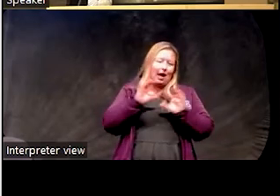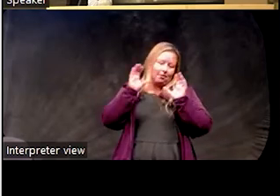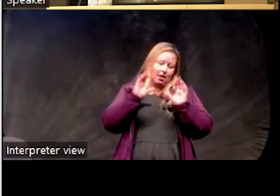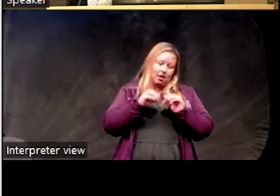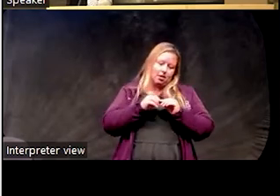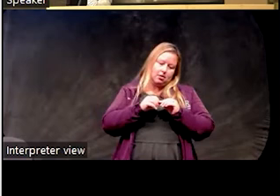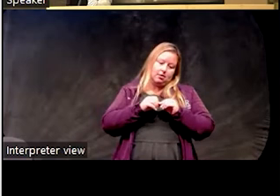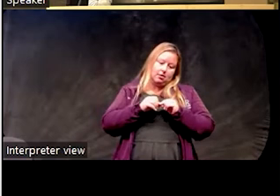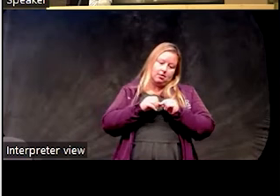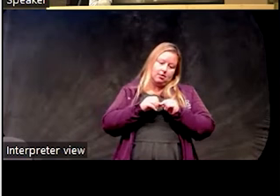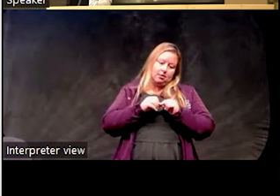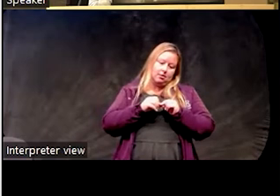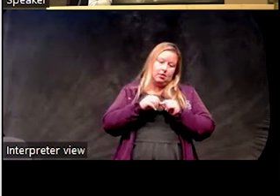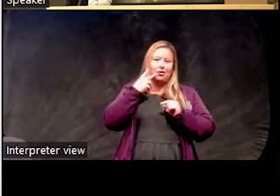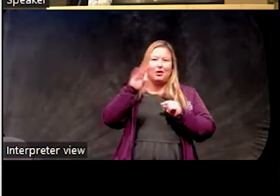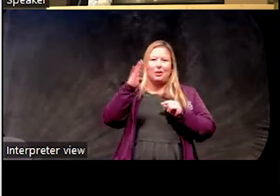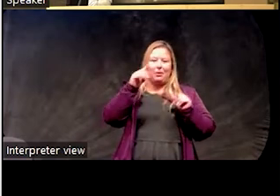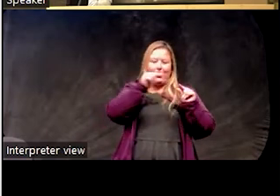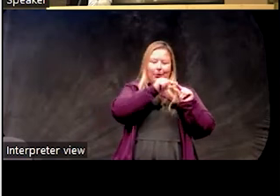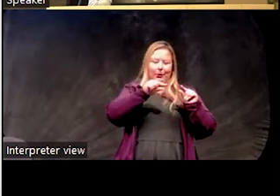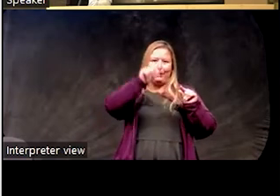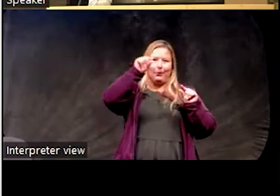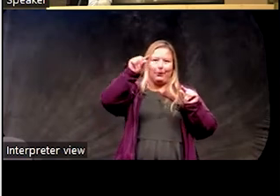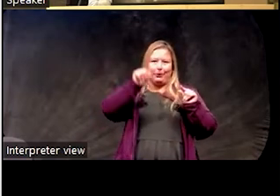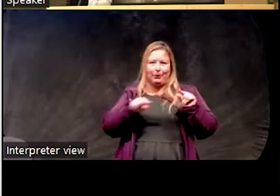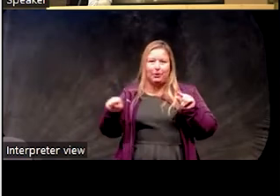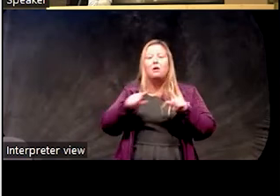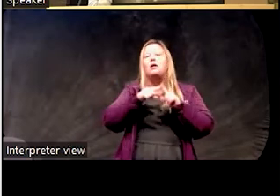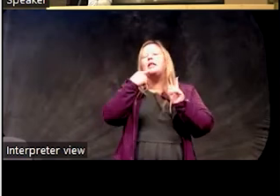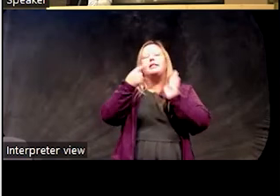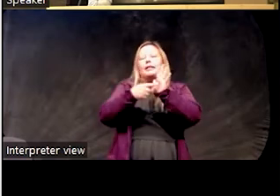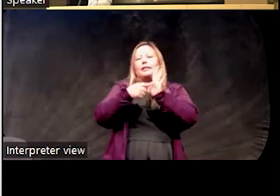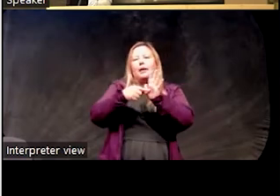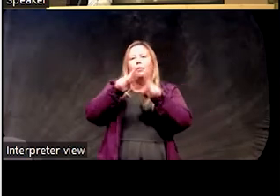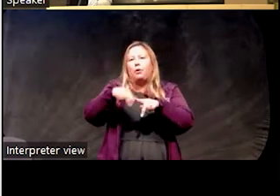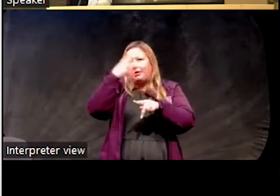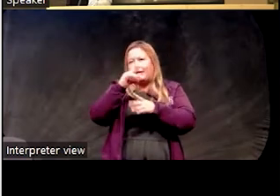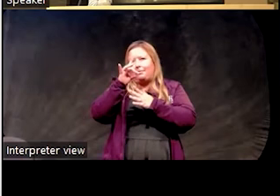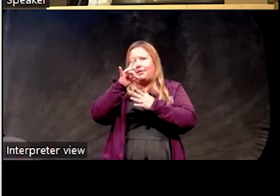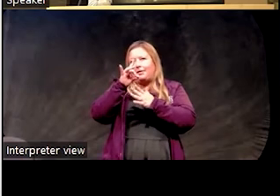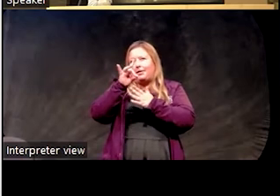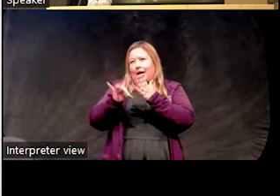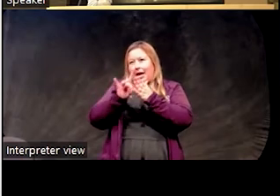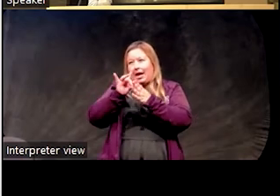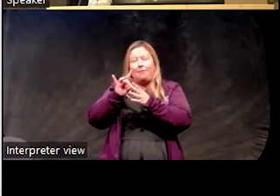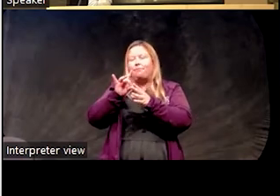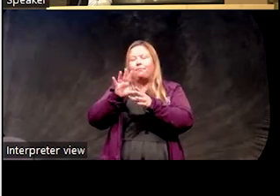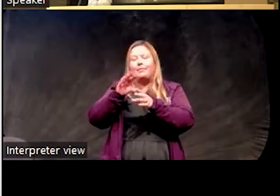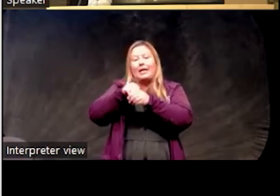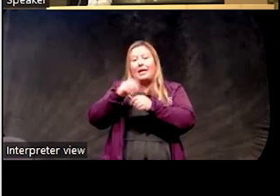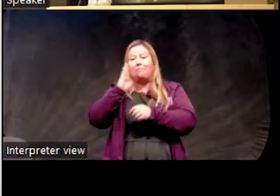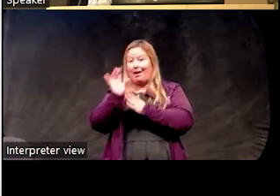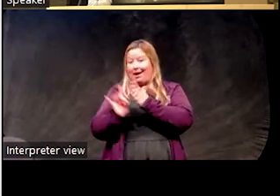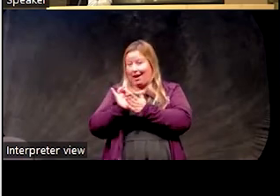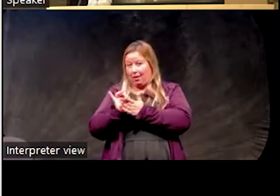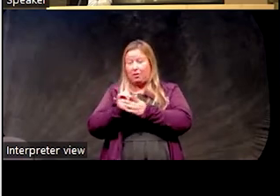where there's the blue area. Let's say the person's in bed eight hours, but they're sleeping about seven and a half,